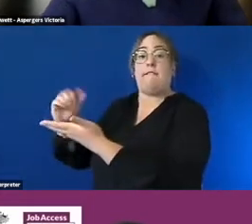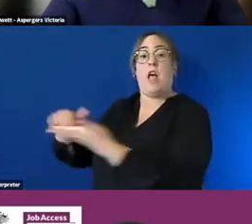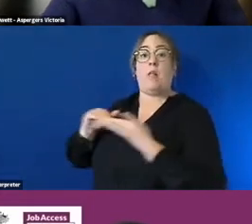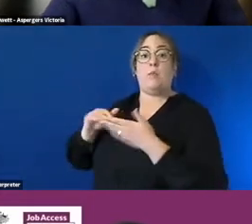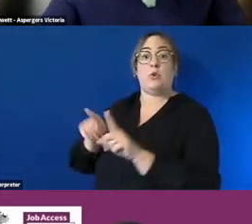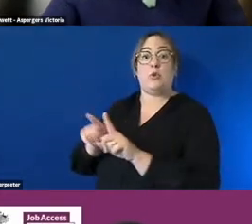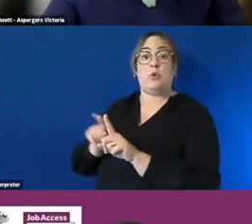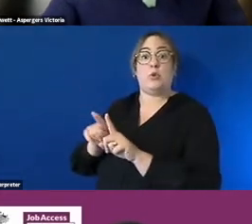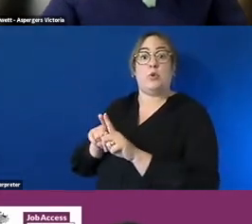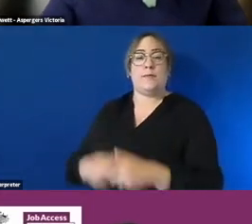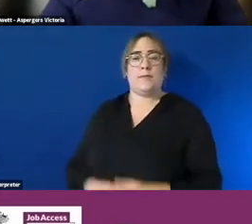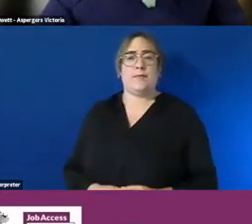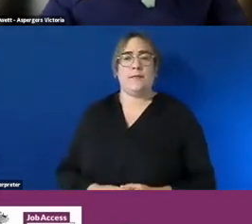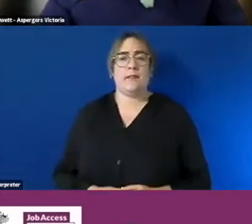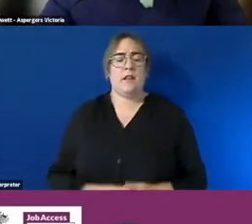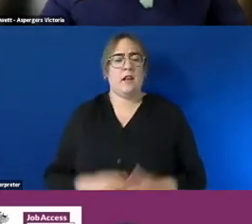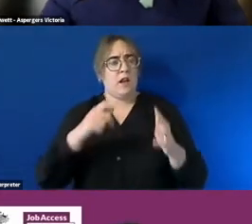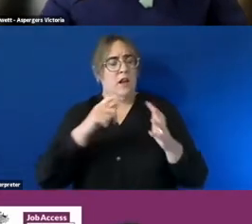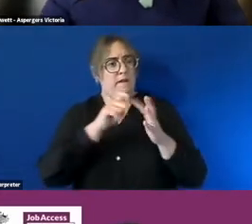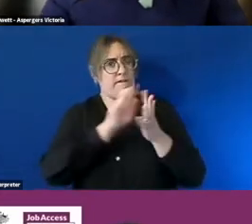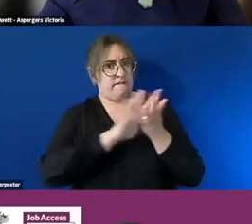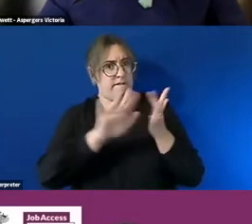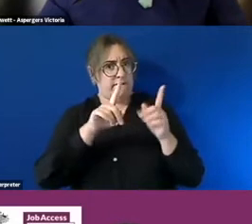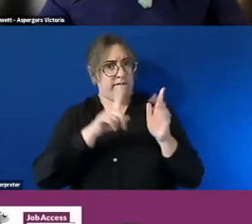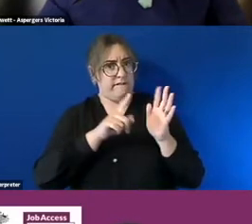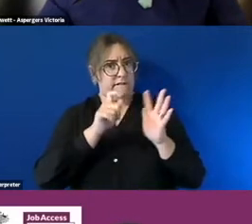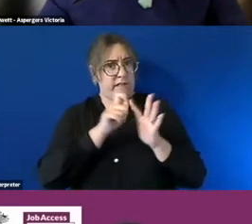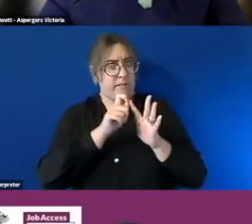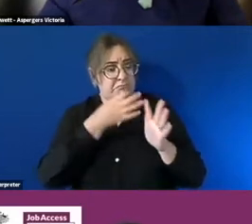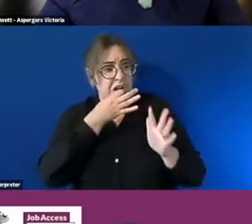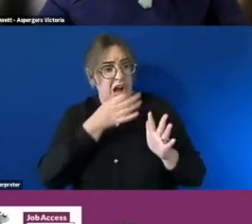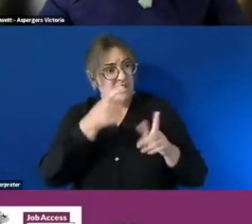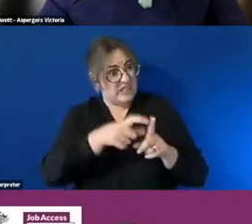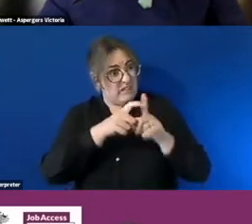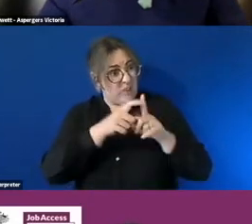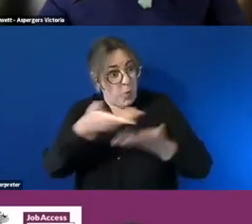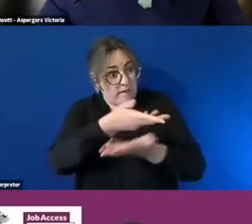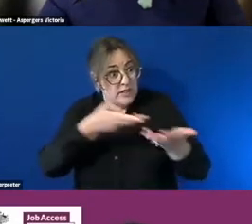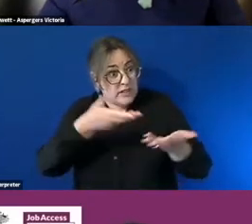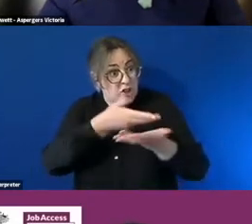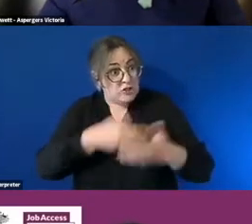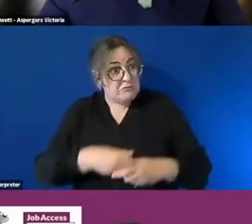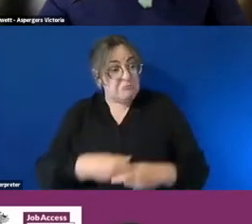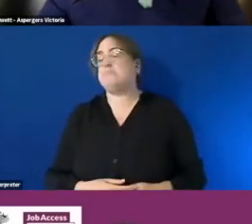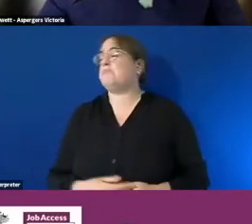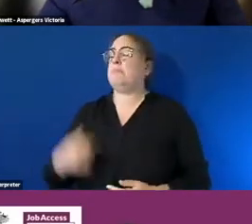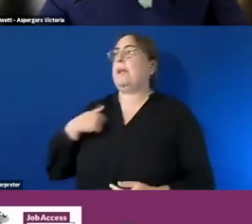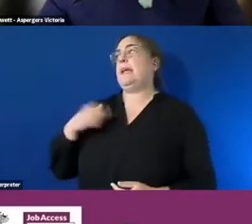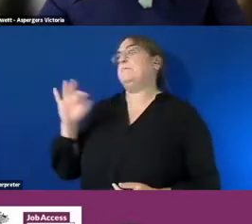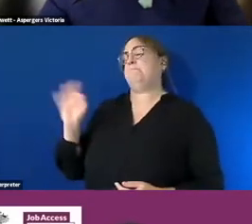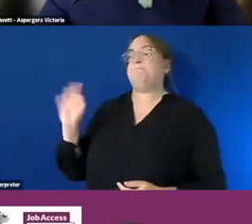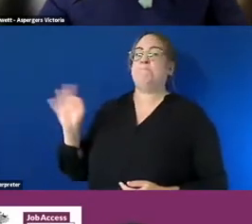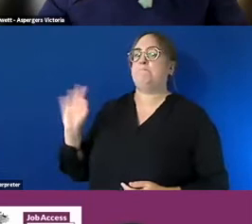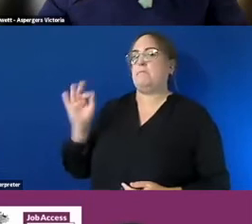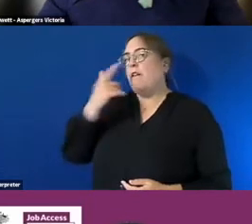have they been difficult conversations tom for you to have with those employers um no in my instance they haven't been